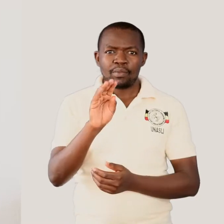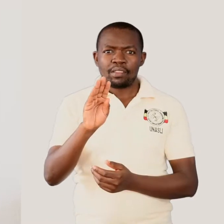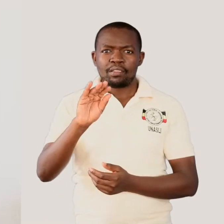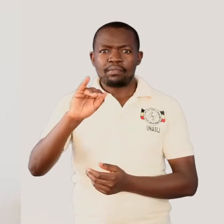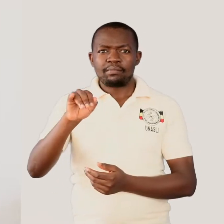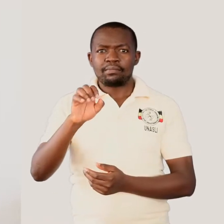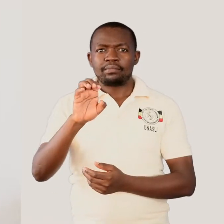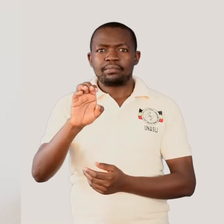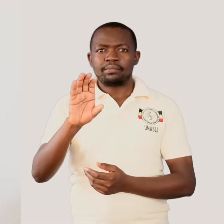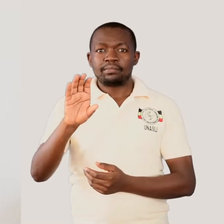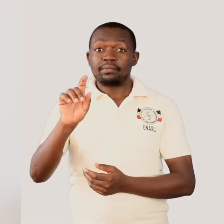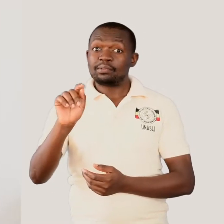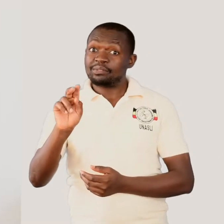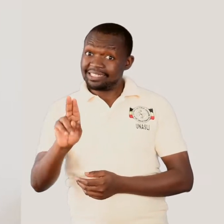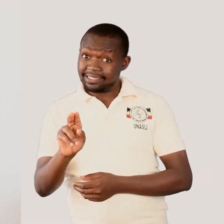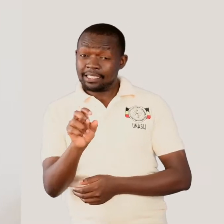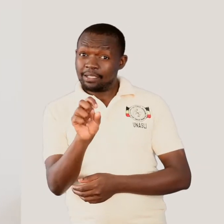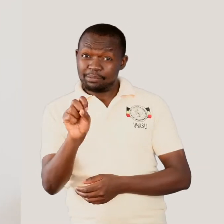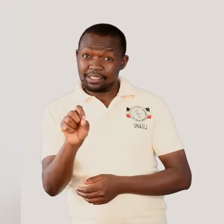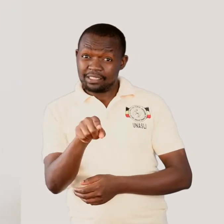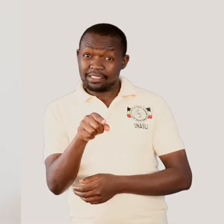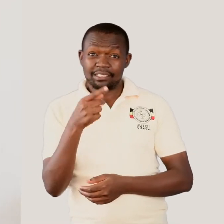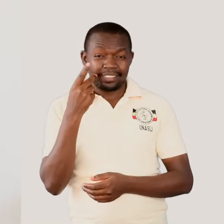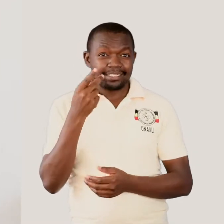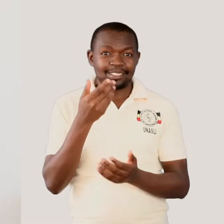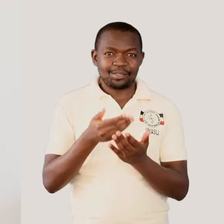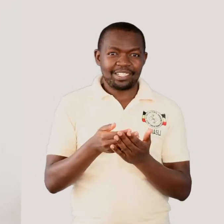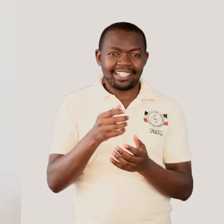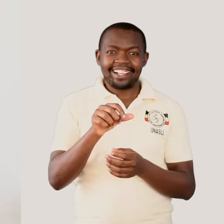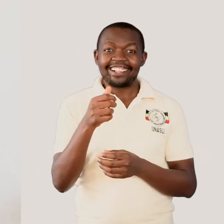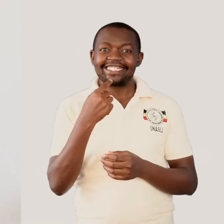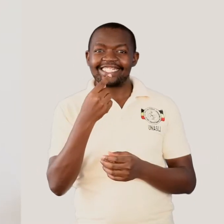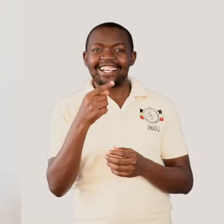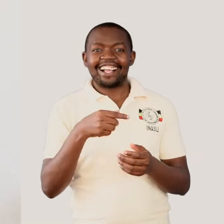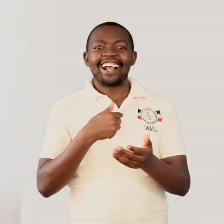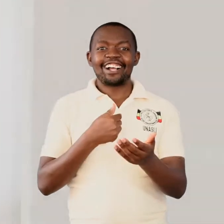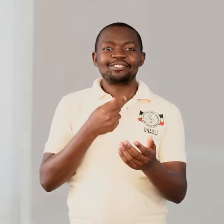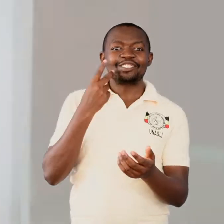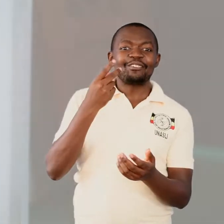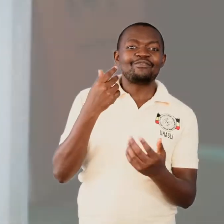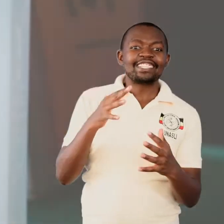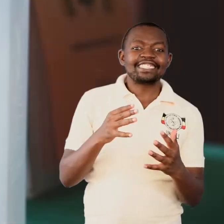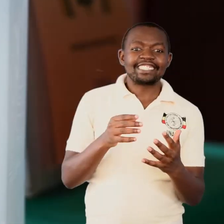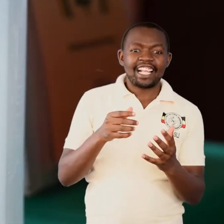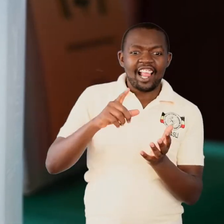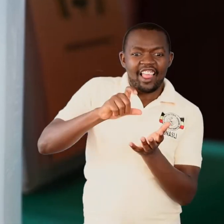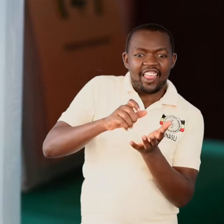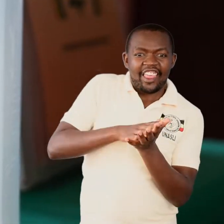That's good. Somebody says they have seen a sanitizer.